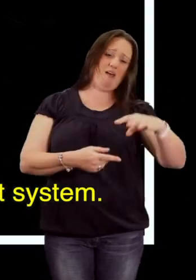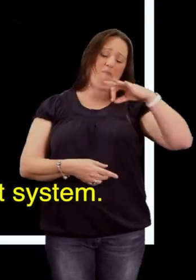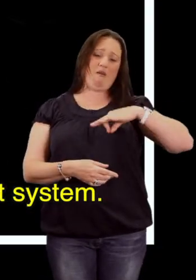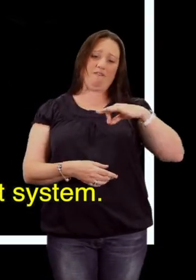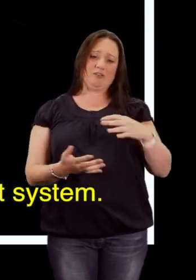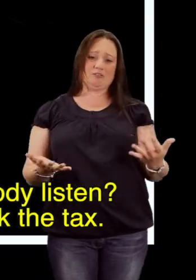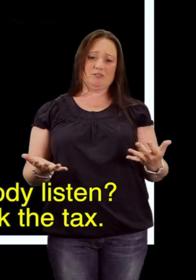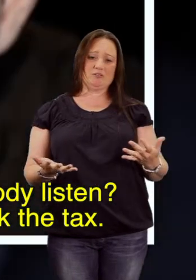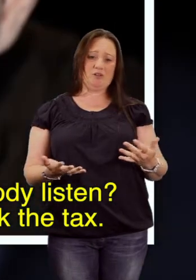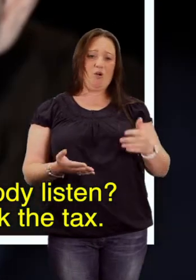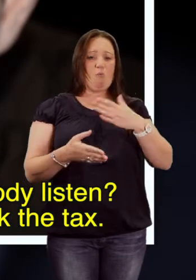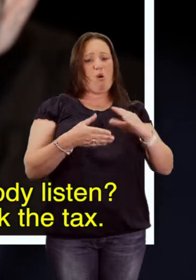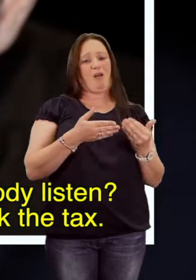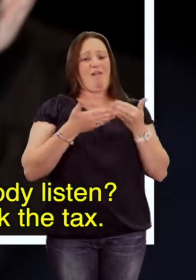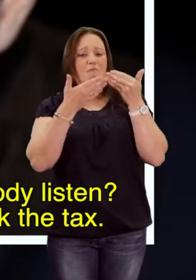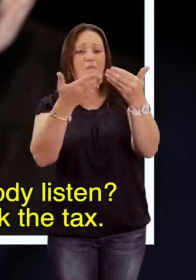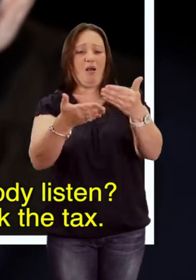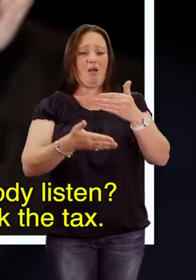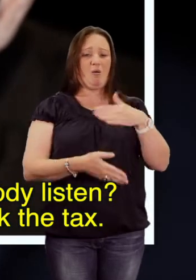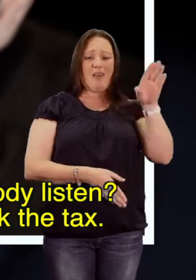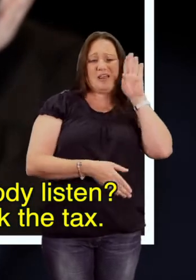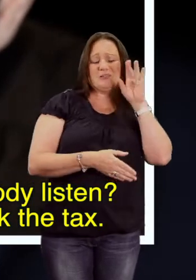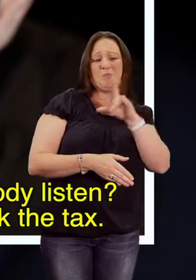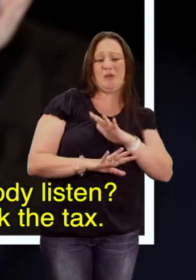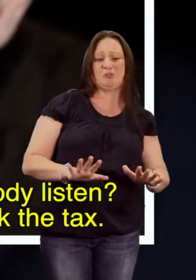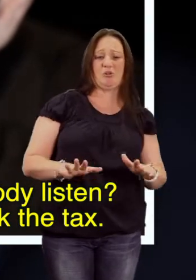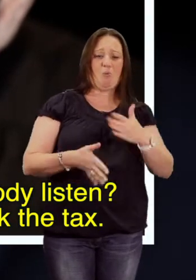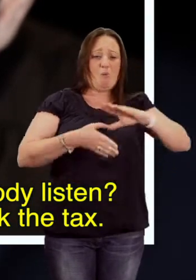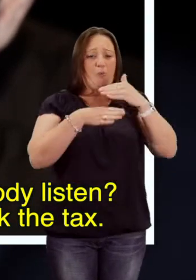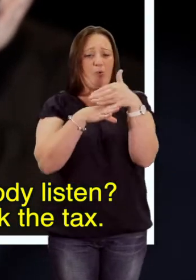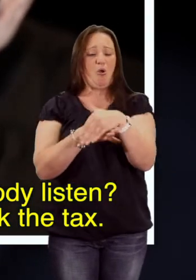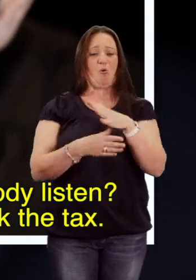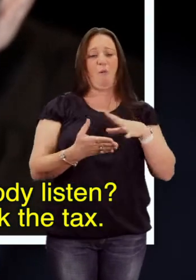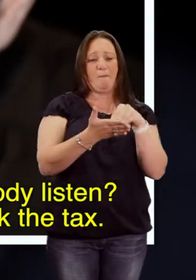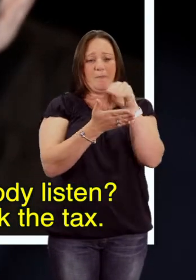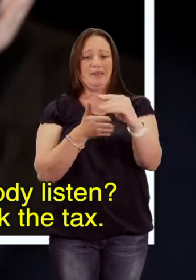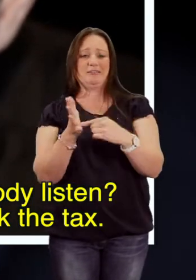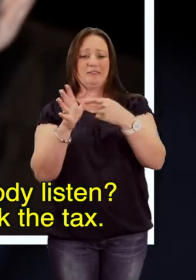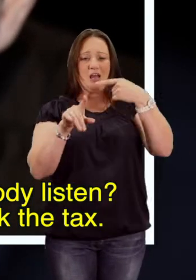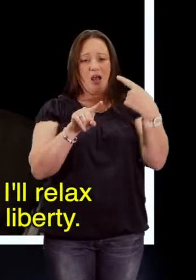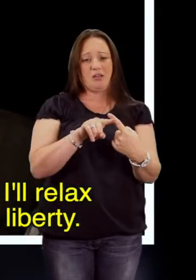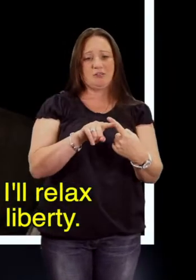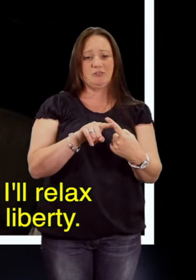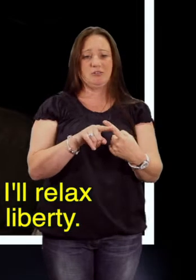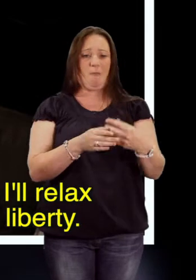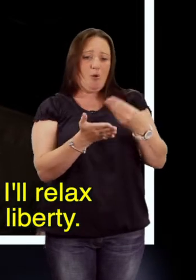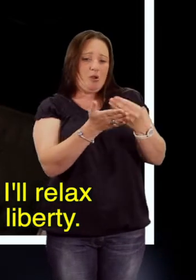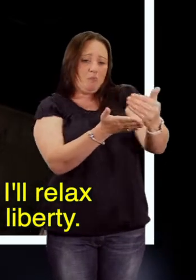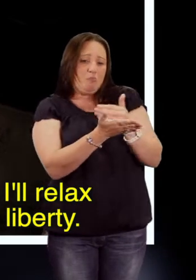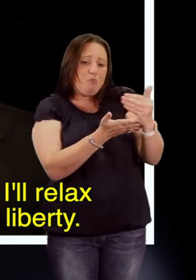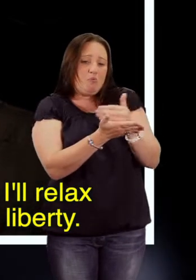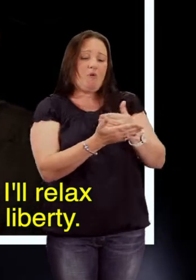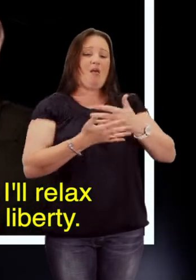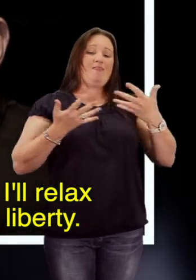benefits system. I want to give back once somebody listened. I want to work hard and pay back the tax. Earn my own